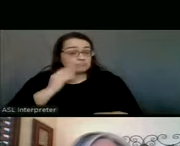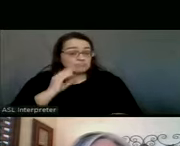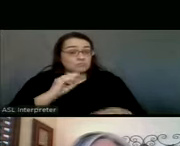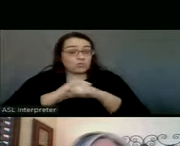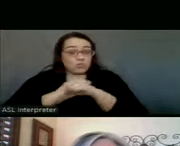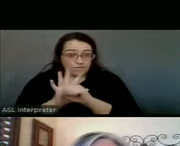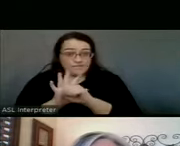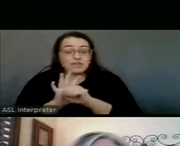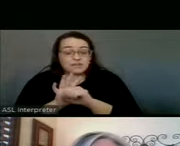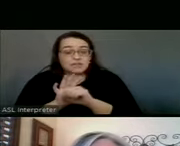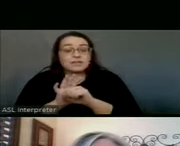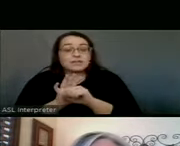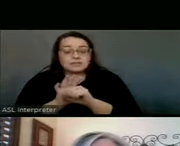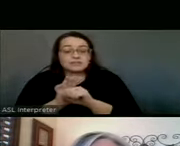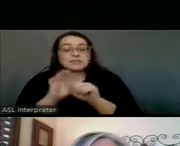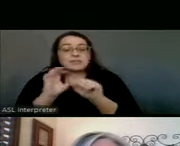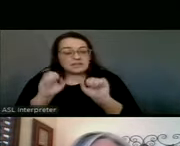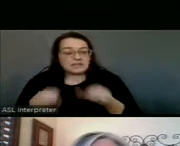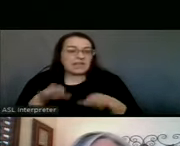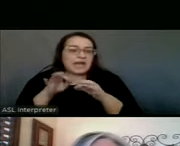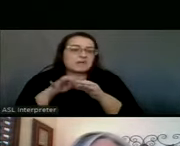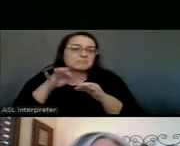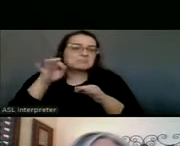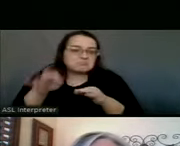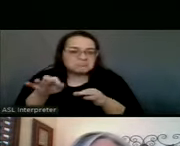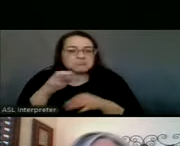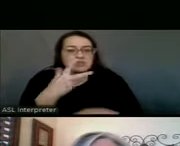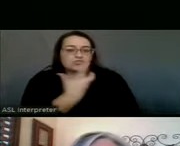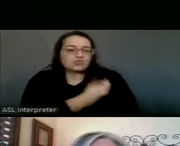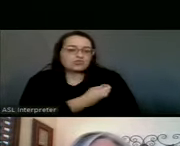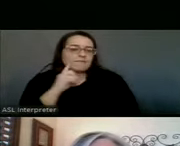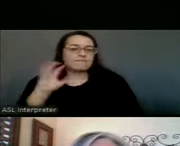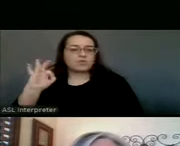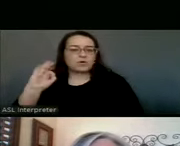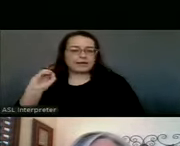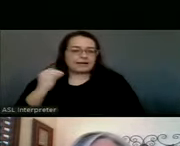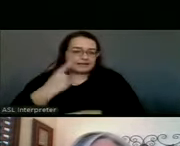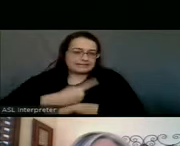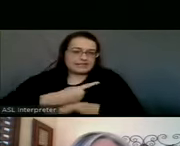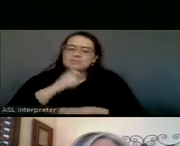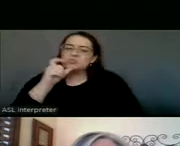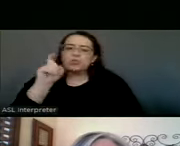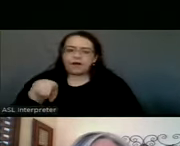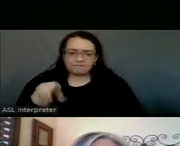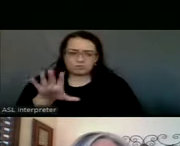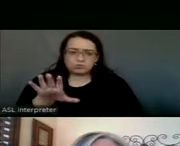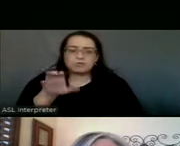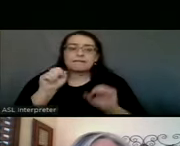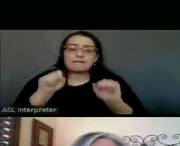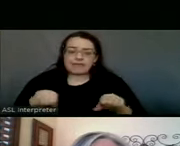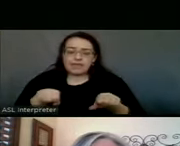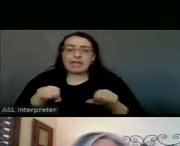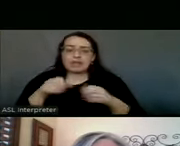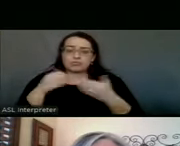can defer your vaccine for up to 90 days. But you don't have to. So you can be vaccinated if you're in that